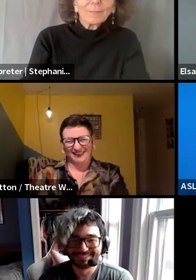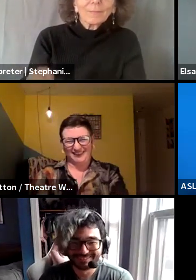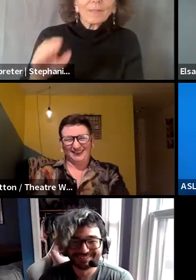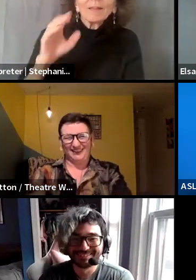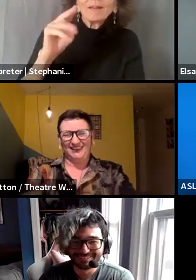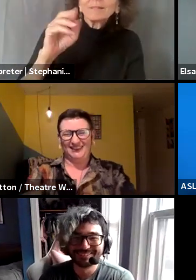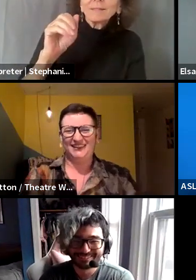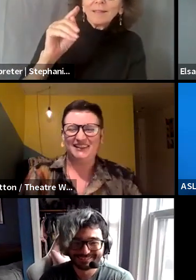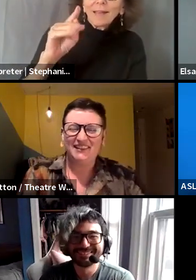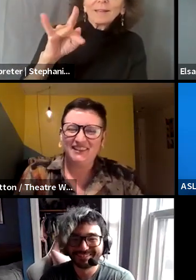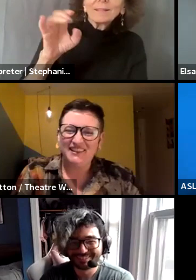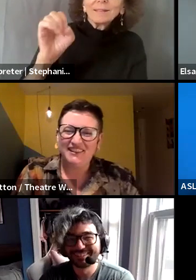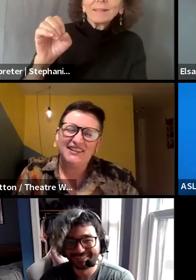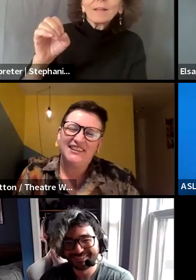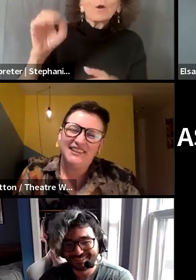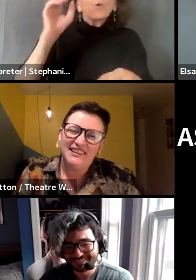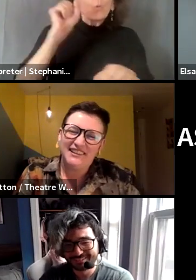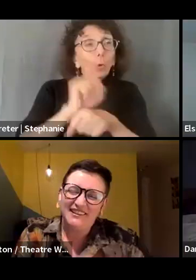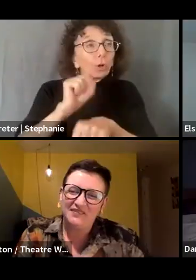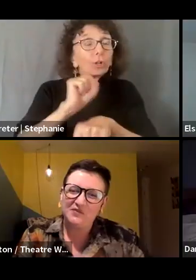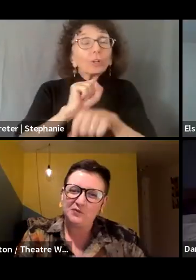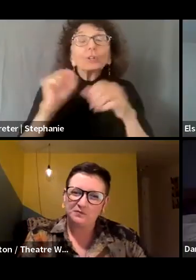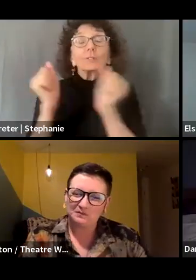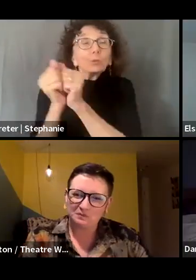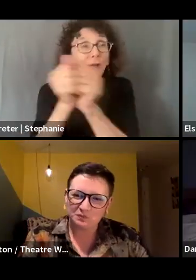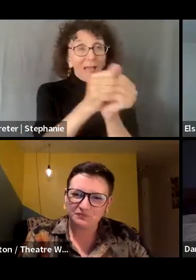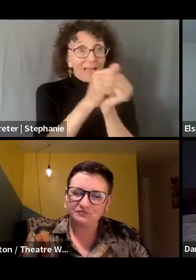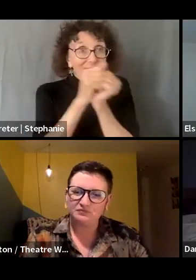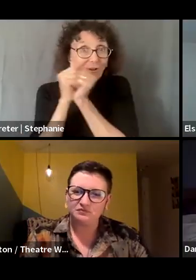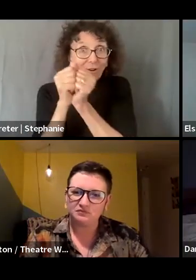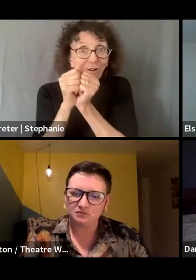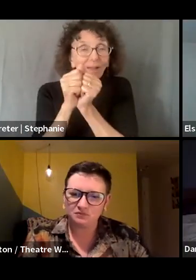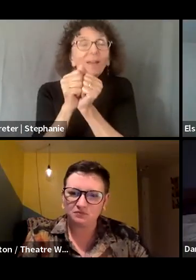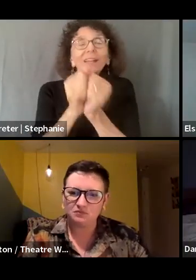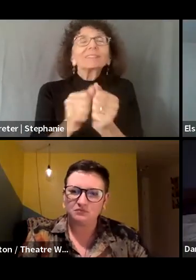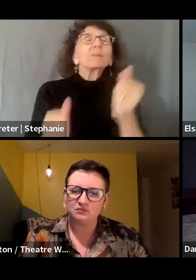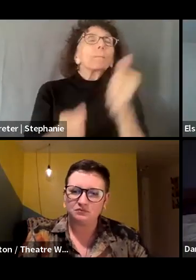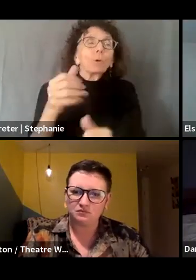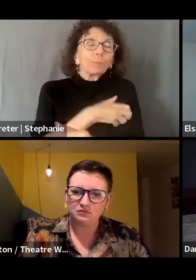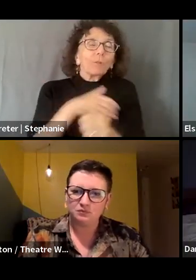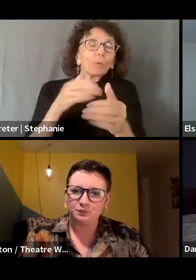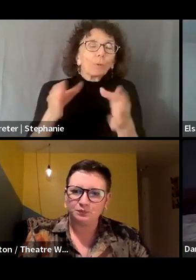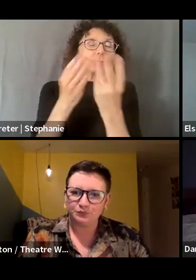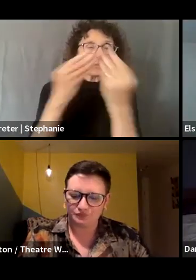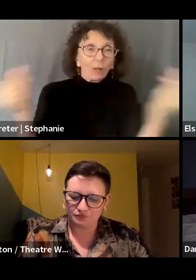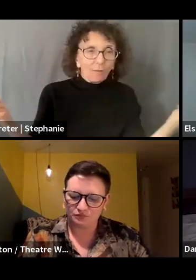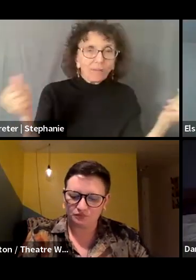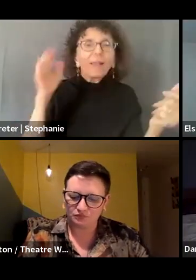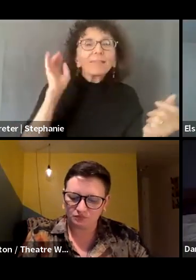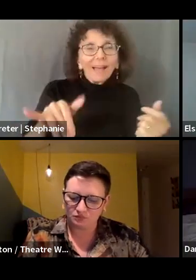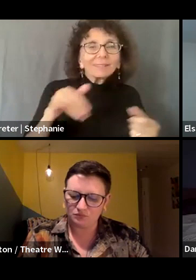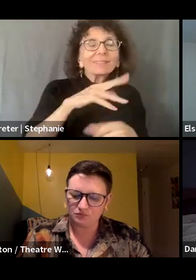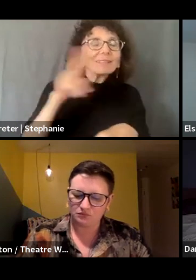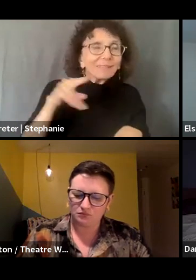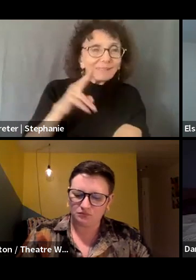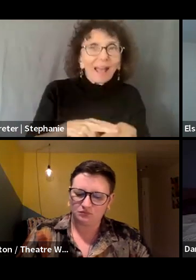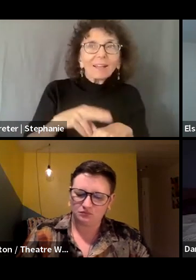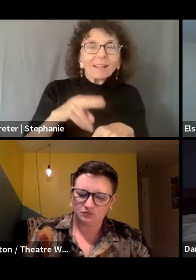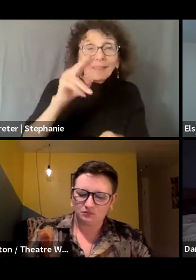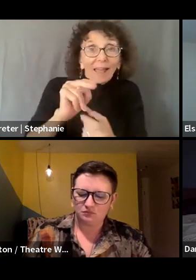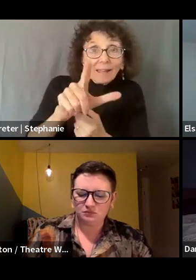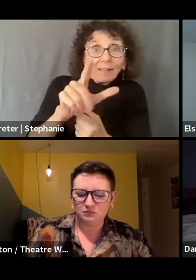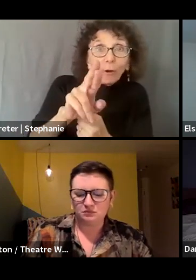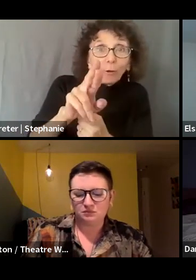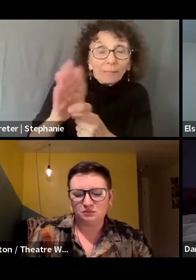fact the most powerful way to solve the pay equity problem. Um, this is why we have the National Labor Relations Act. Um, this is like